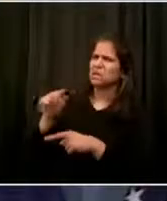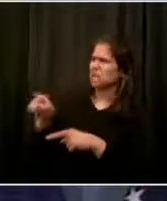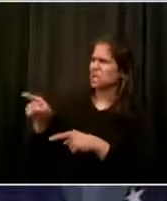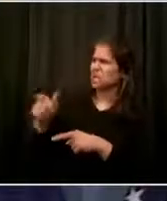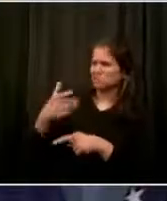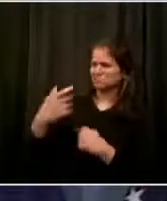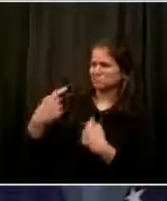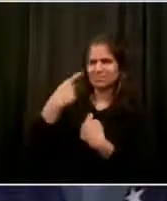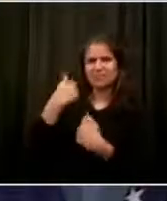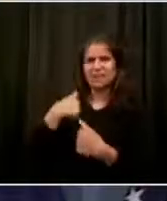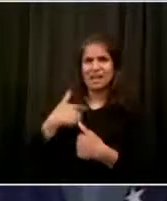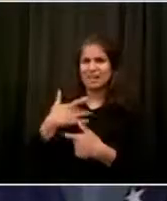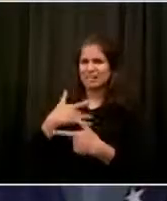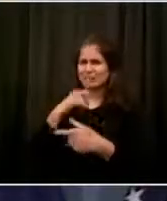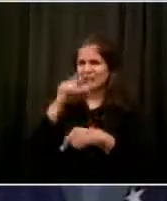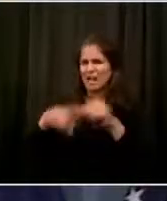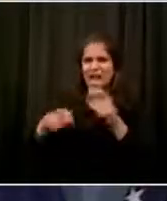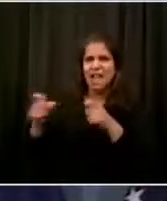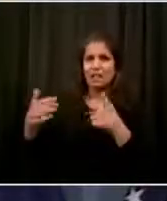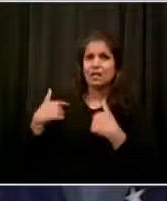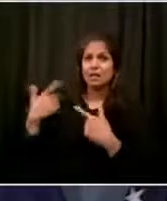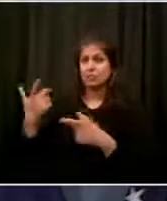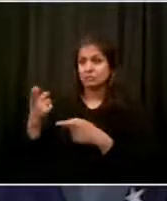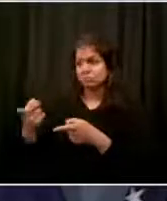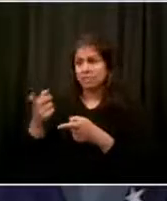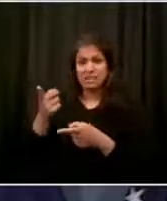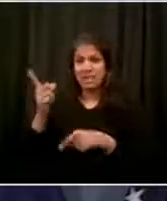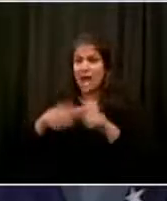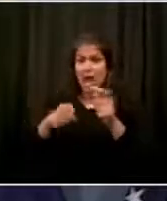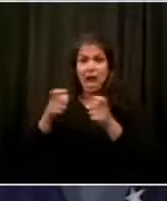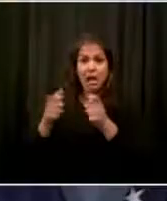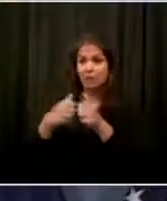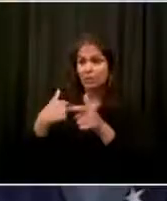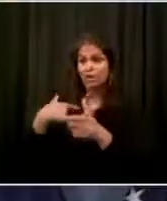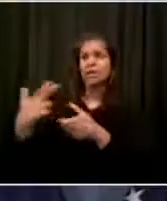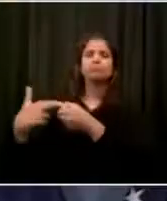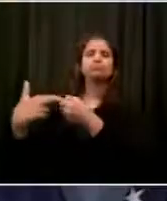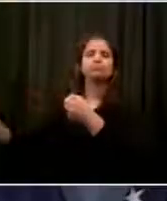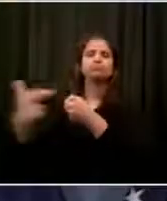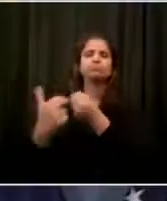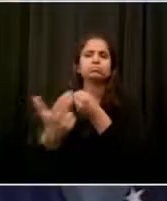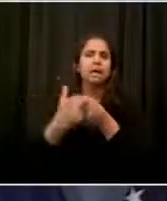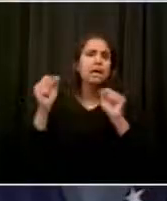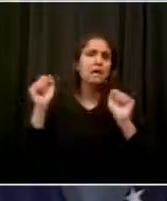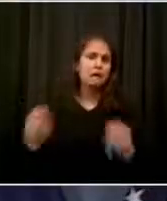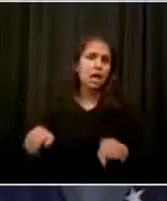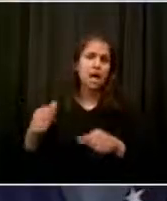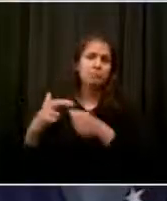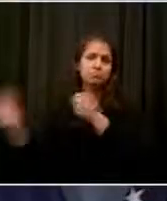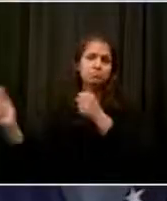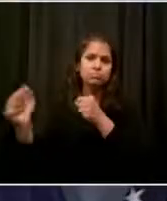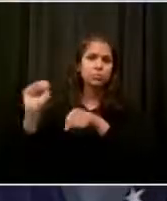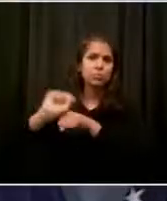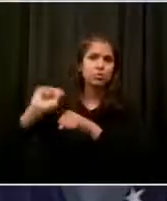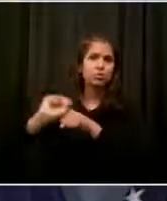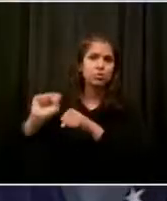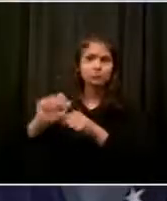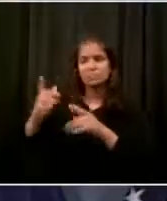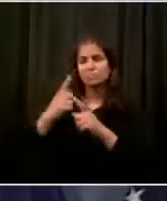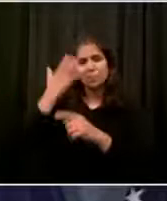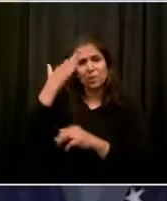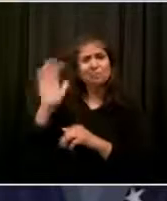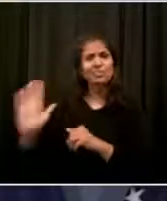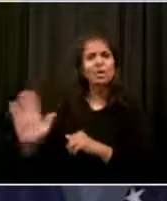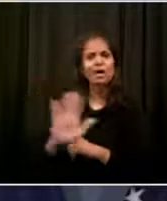of it or not. We're going to continue the work. I hear people's voices, but I also understand that there was an election that determined a